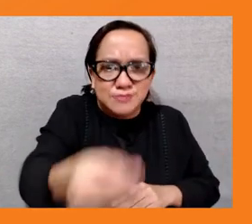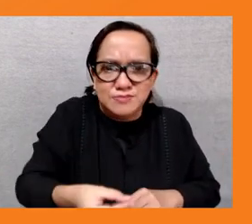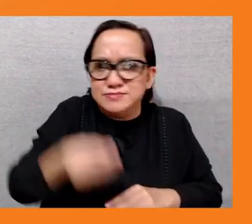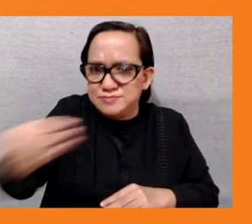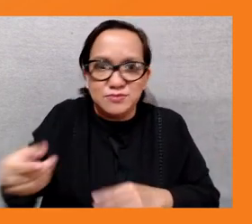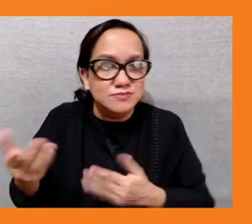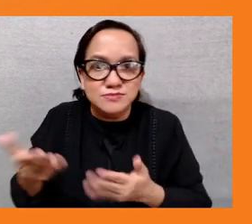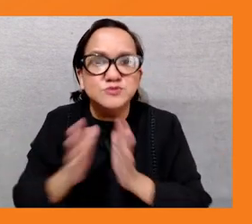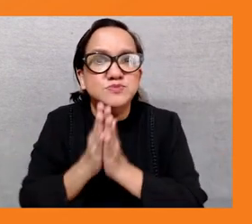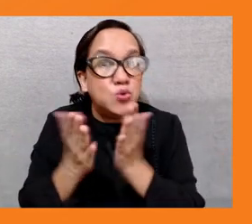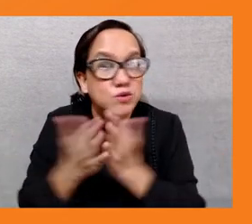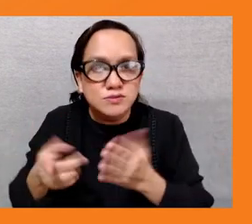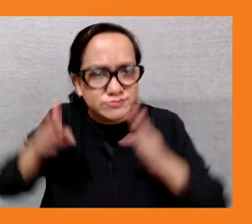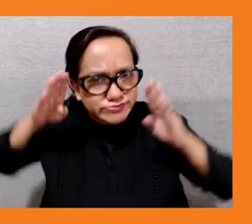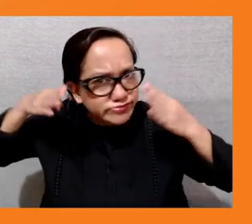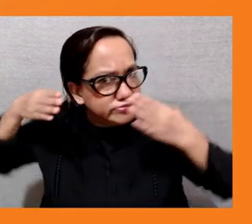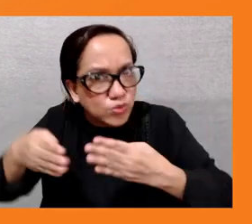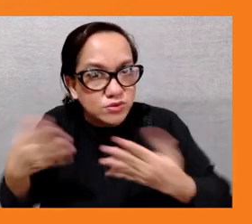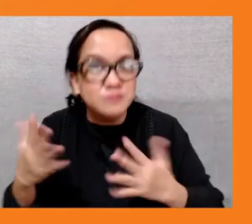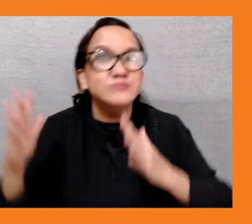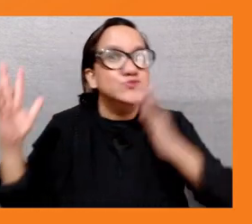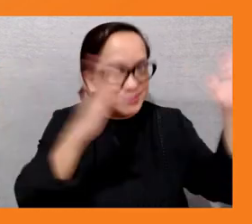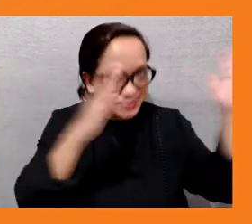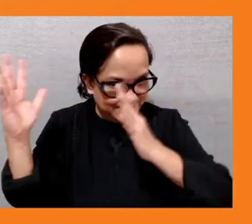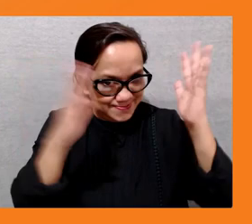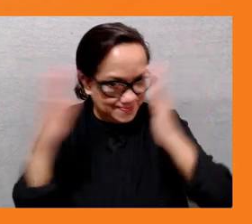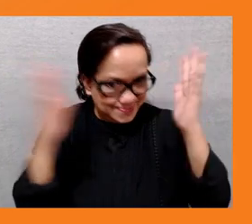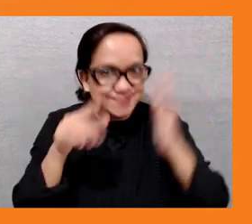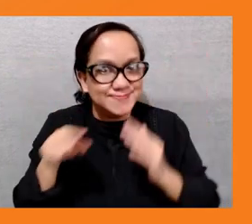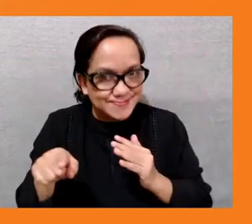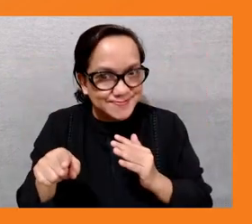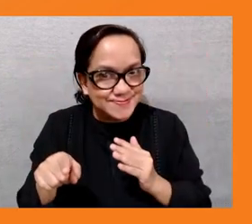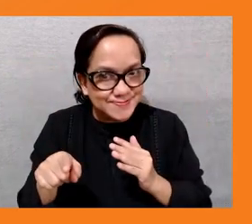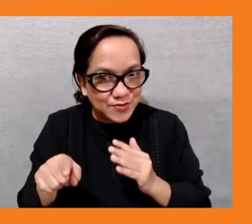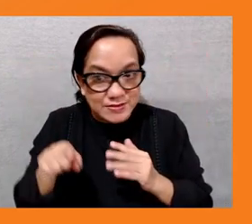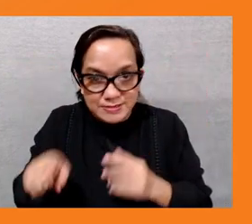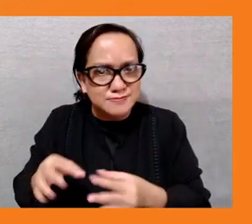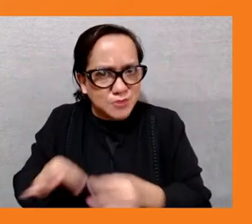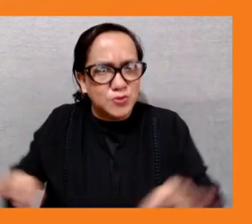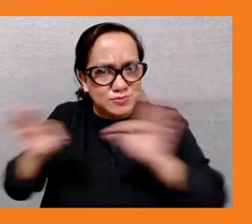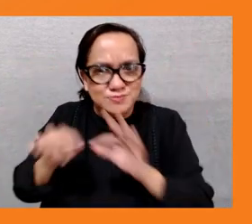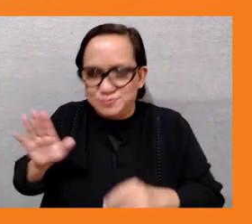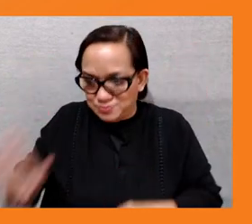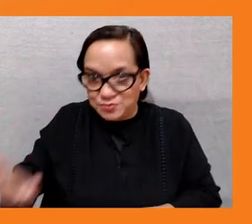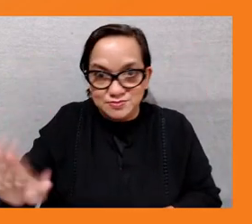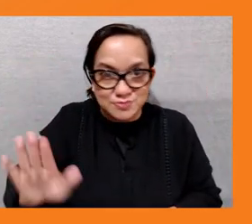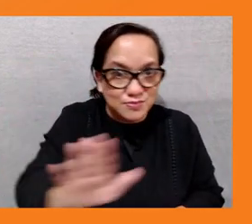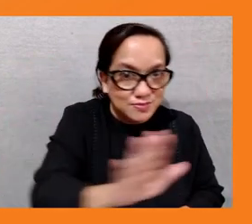to integrate other schools so that teachers and children can have access to these sources policies